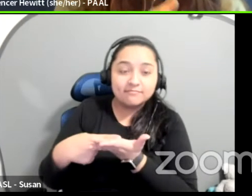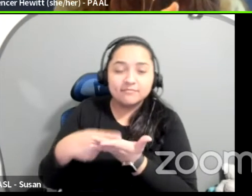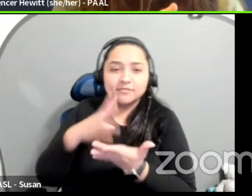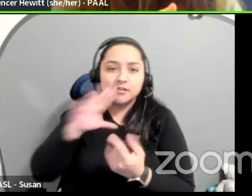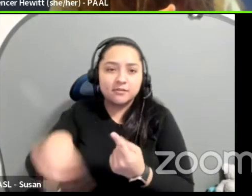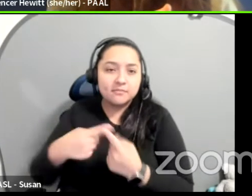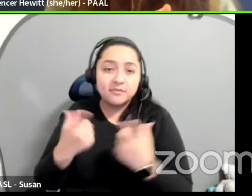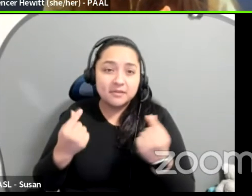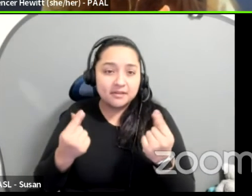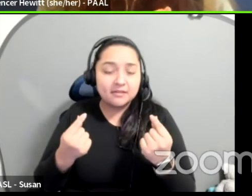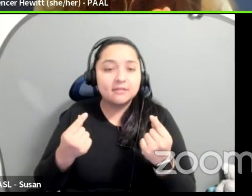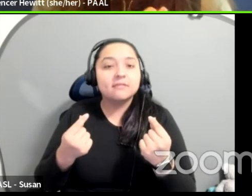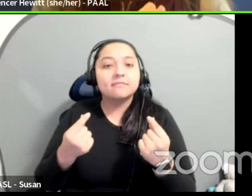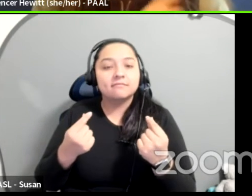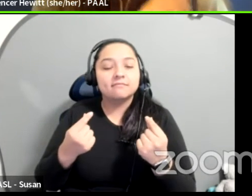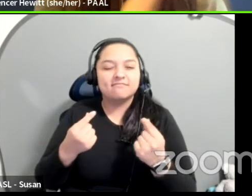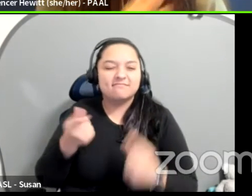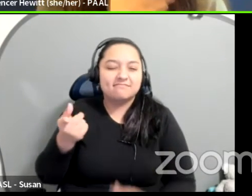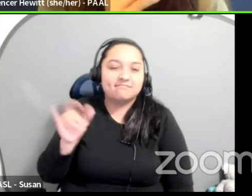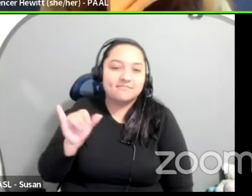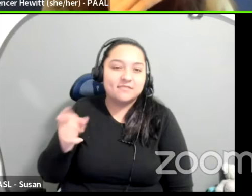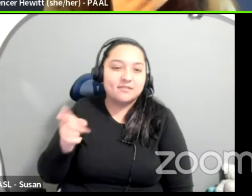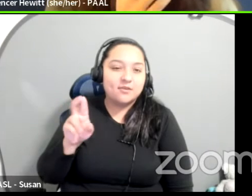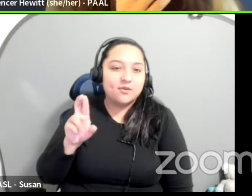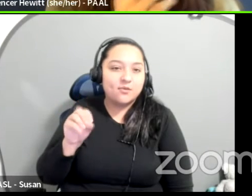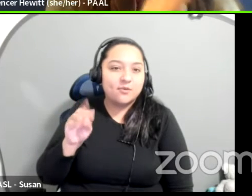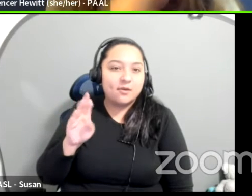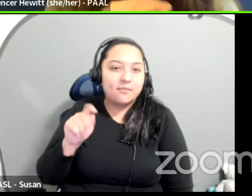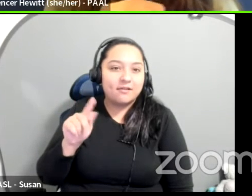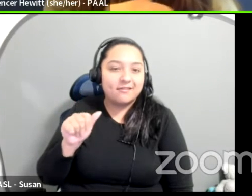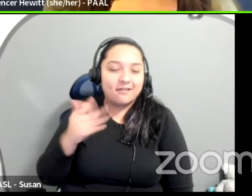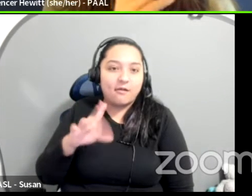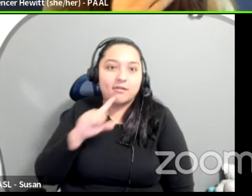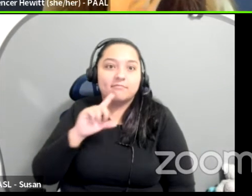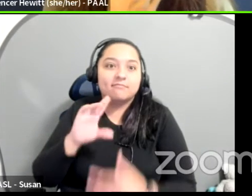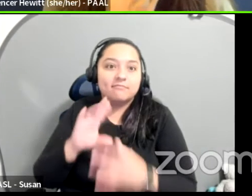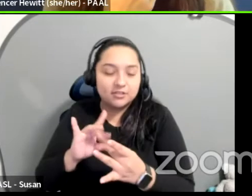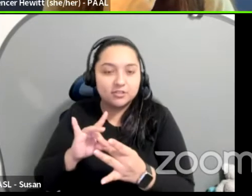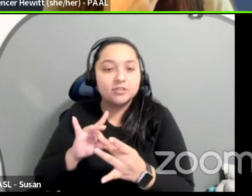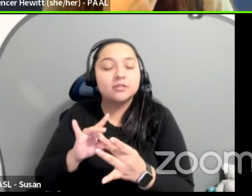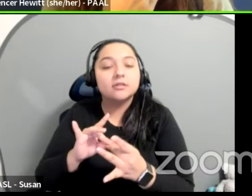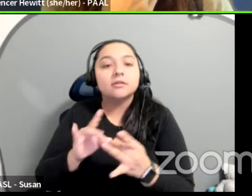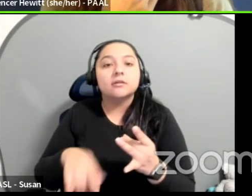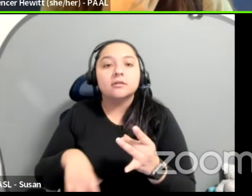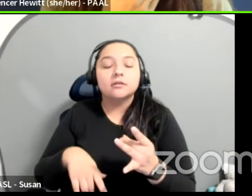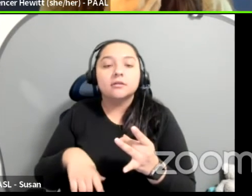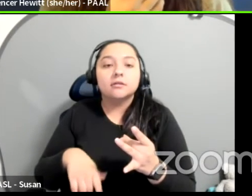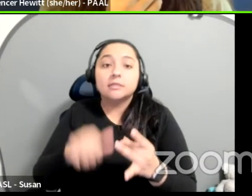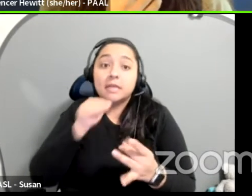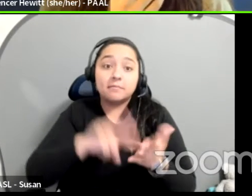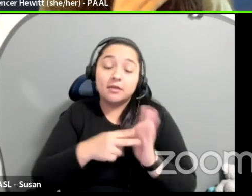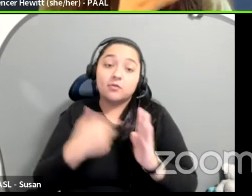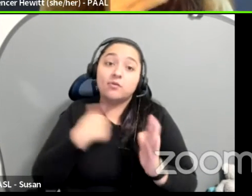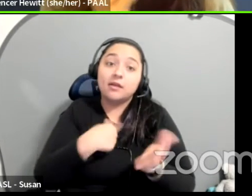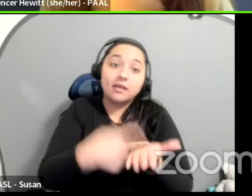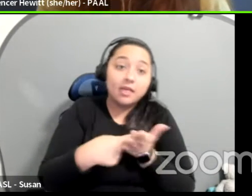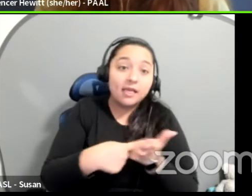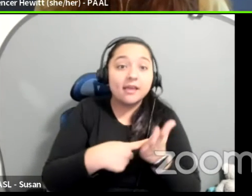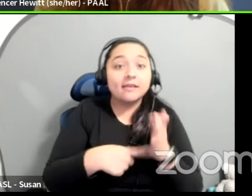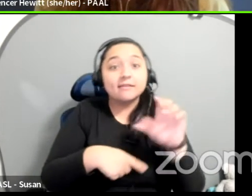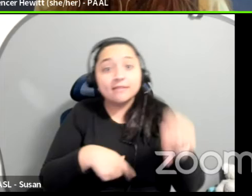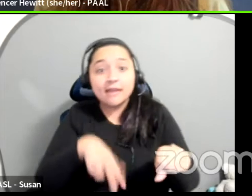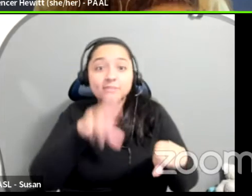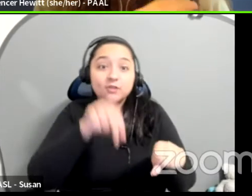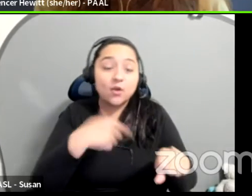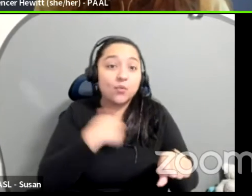conversation, as Roberta has said yesterday in one of our sessions, we're not having that conversation. We're having the conversation about not theory, but